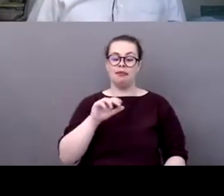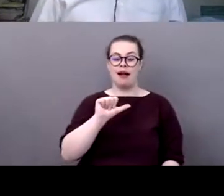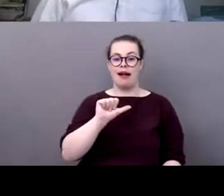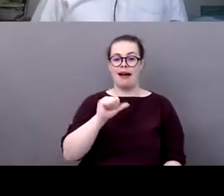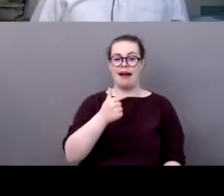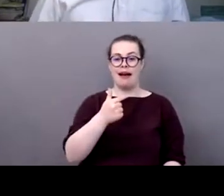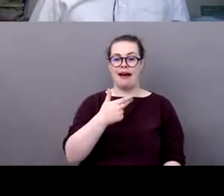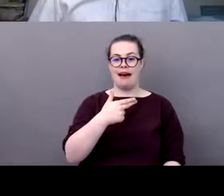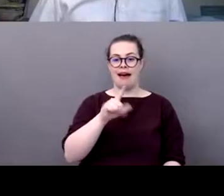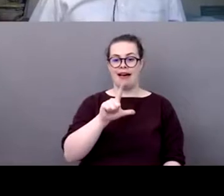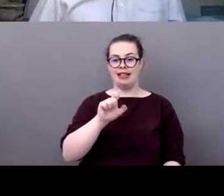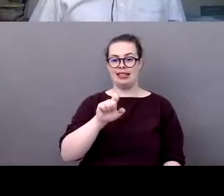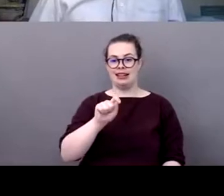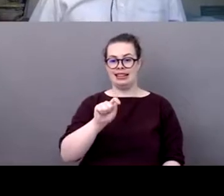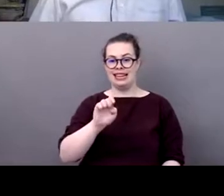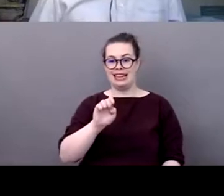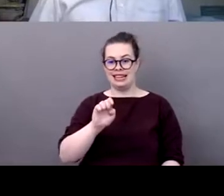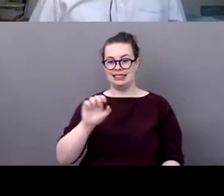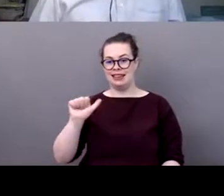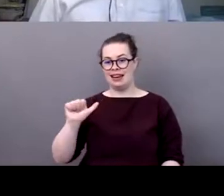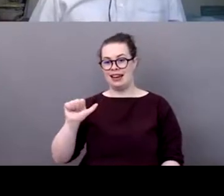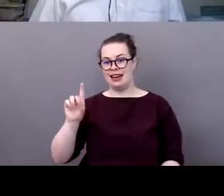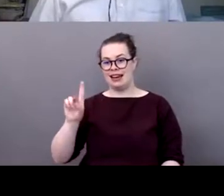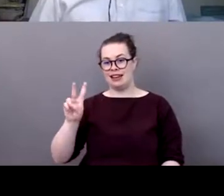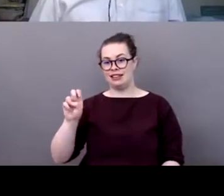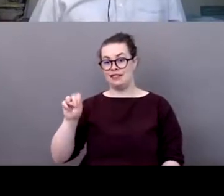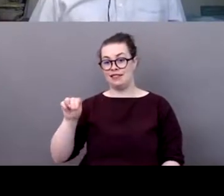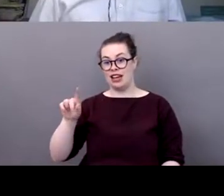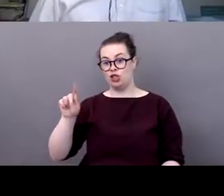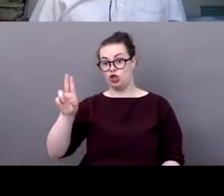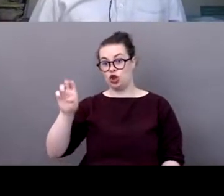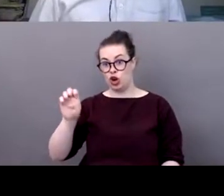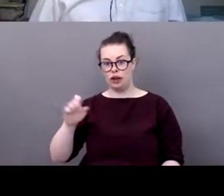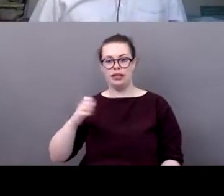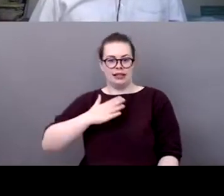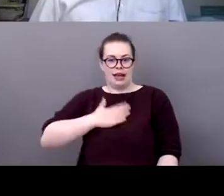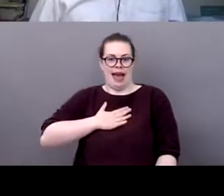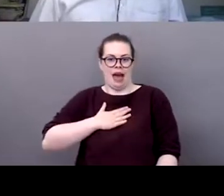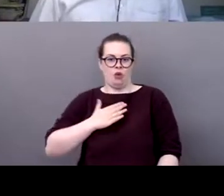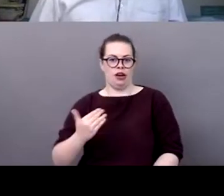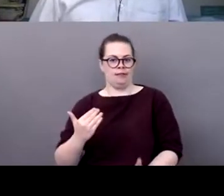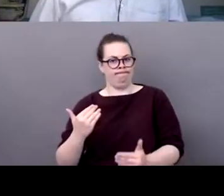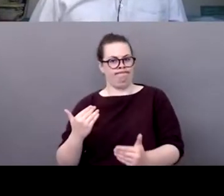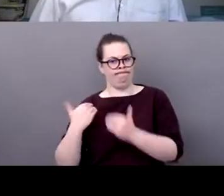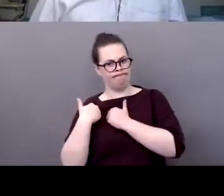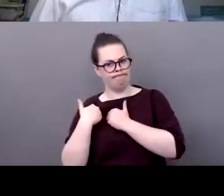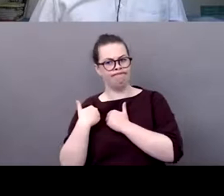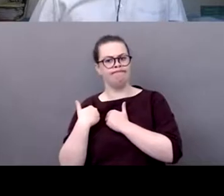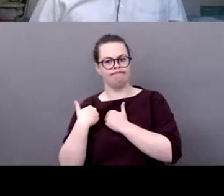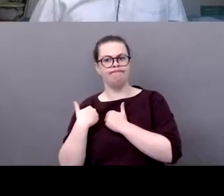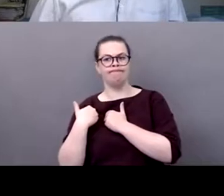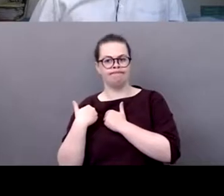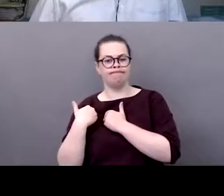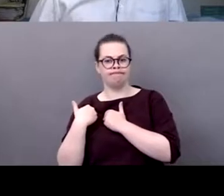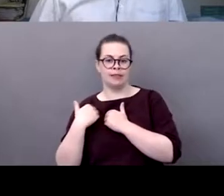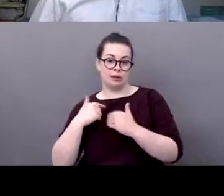evolve um so that's that's where uh that's also something that i i could i could add